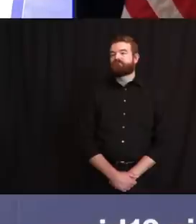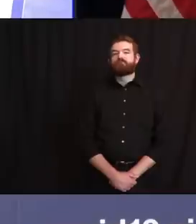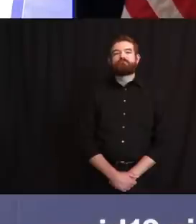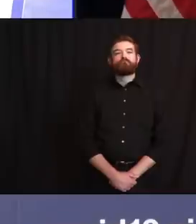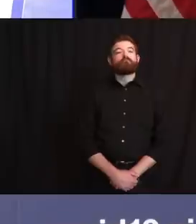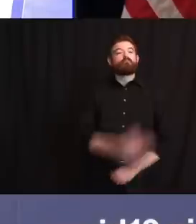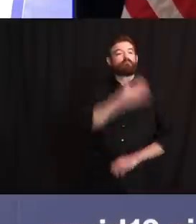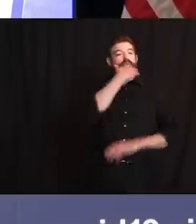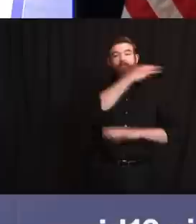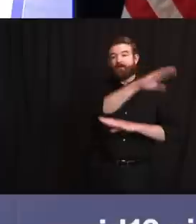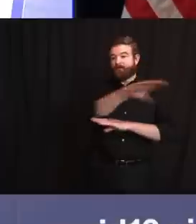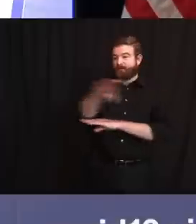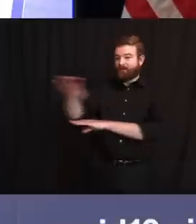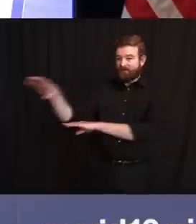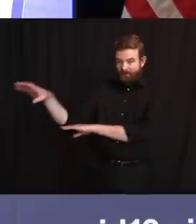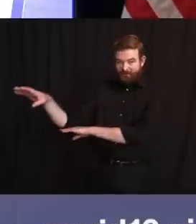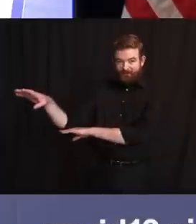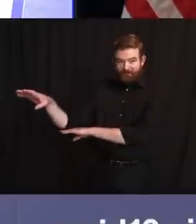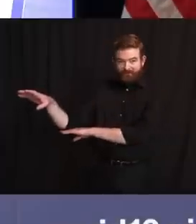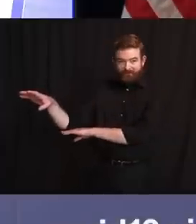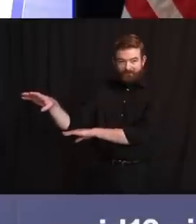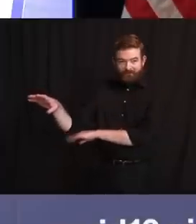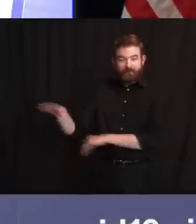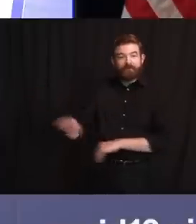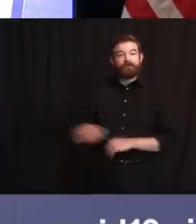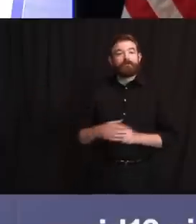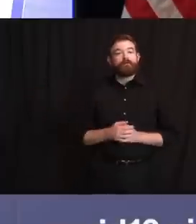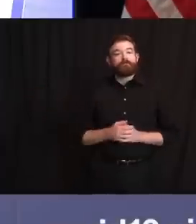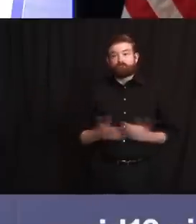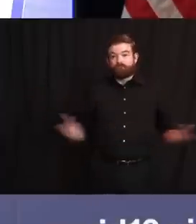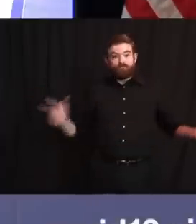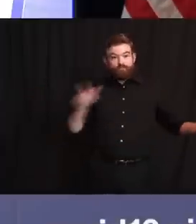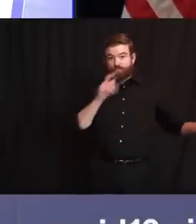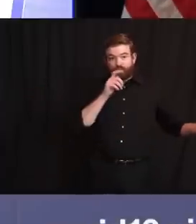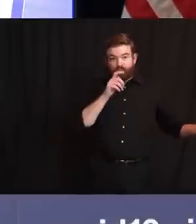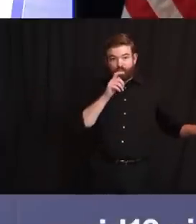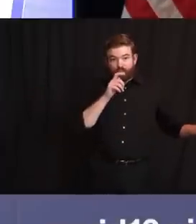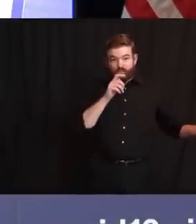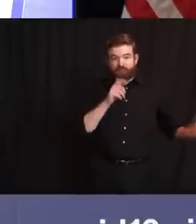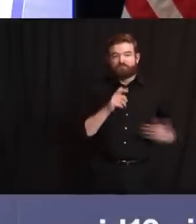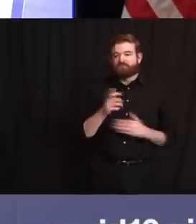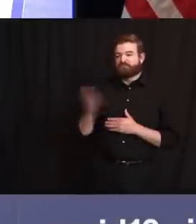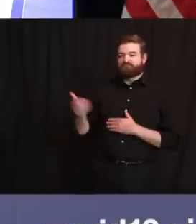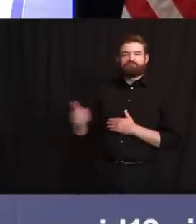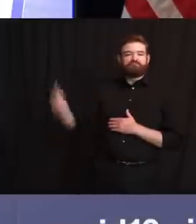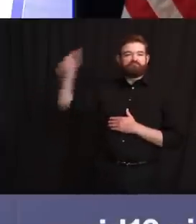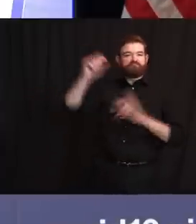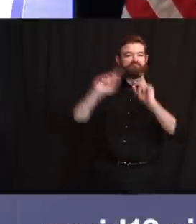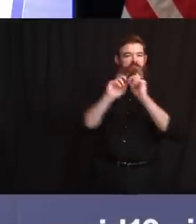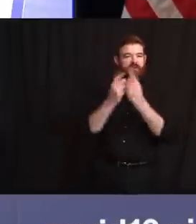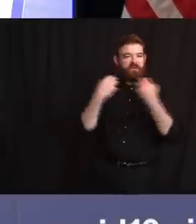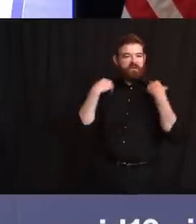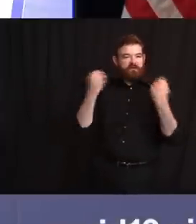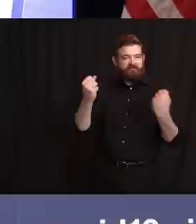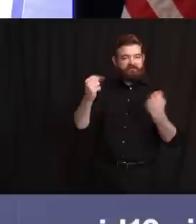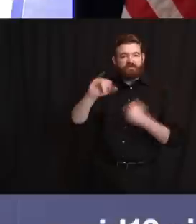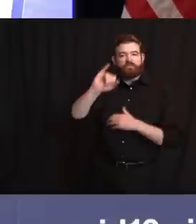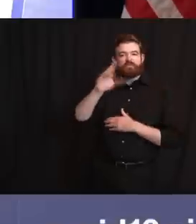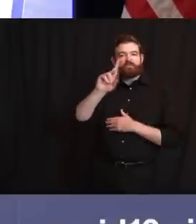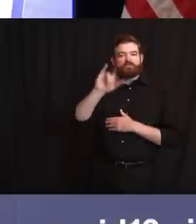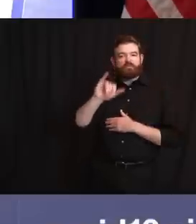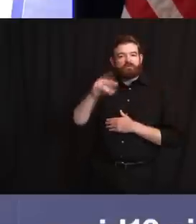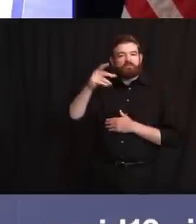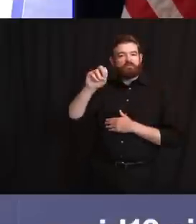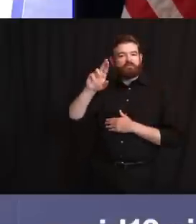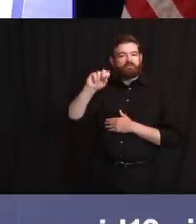Good afternoon, I'm honored to be joined by the woman of my right who needs no introduction, the Commissioner of Department of Health, Judy Persichelli. To her right and